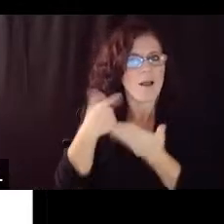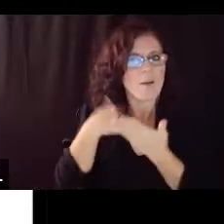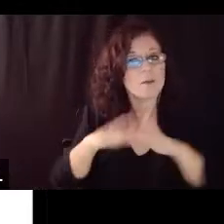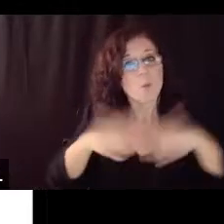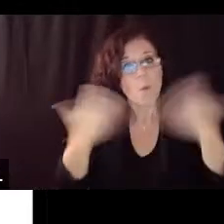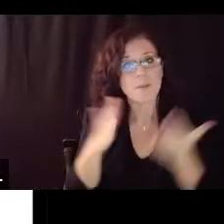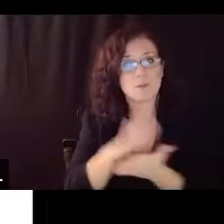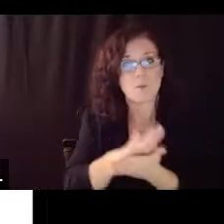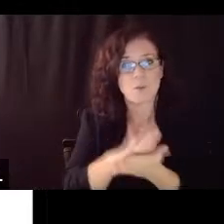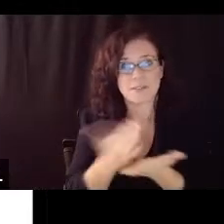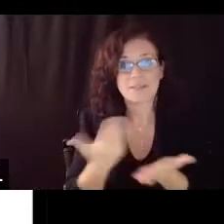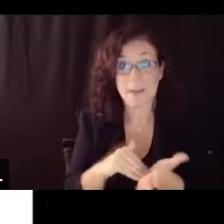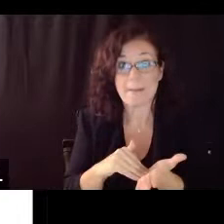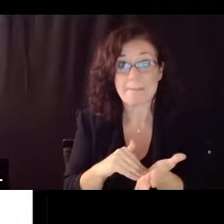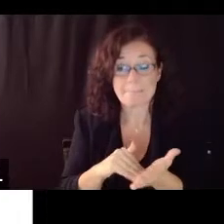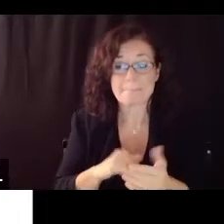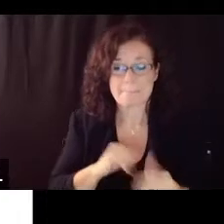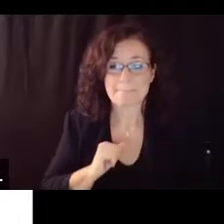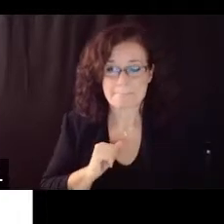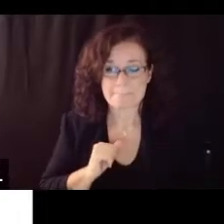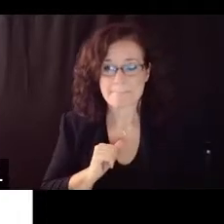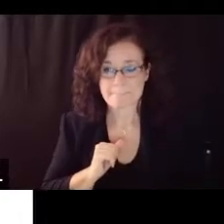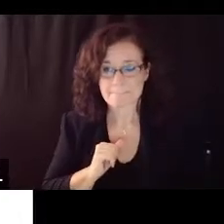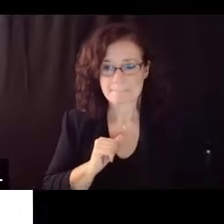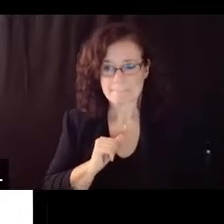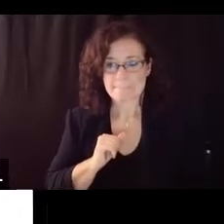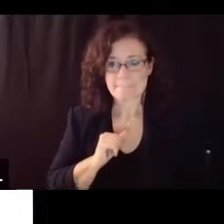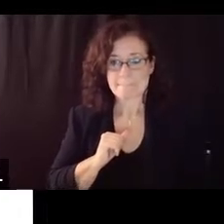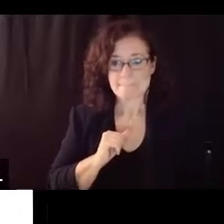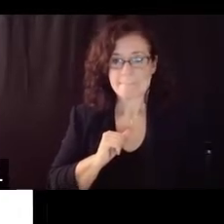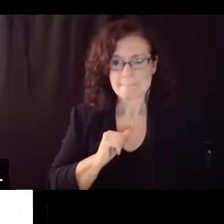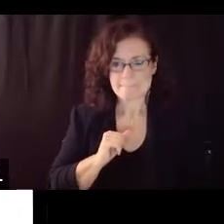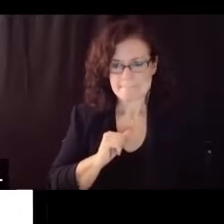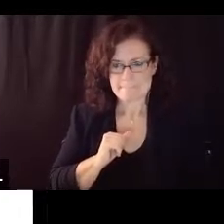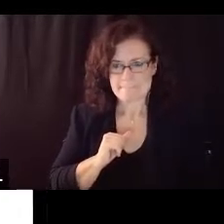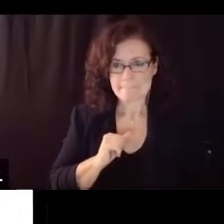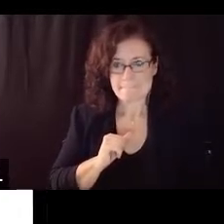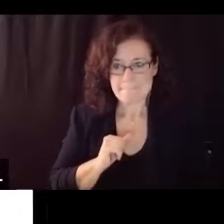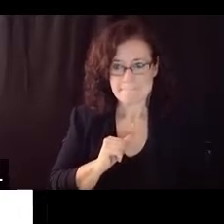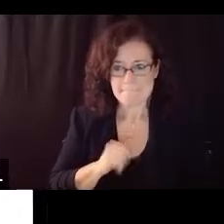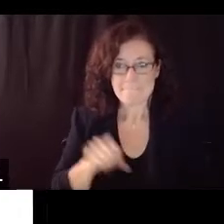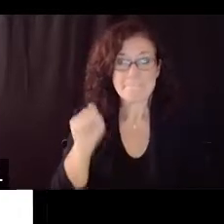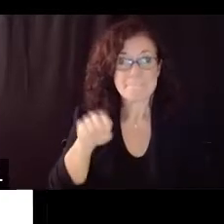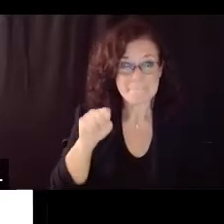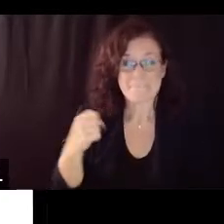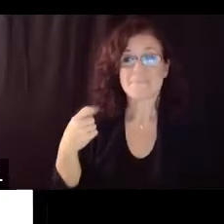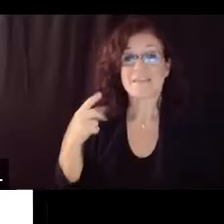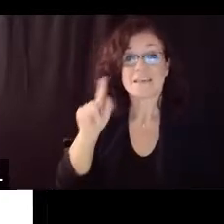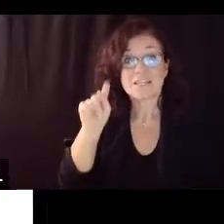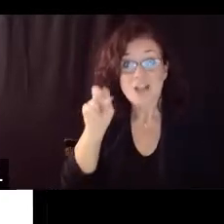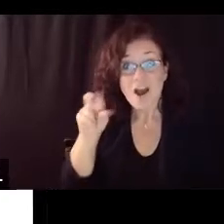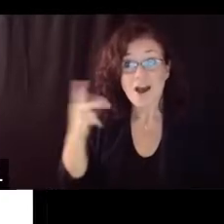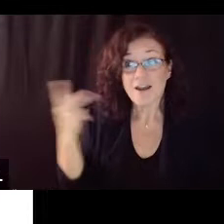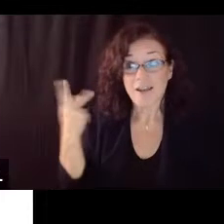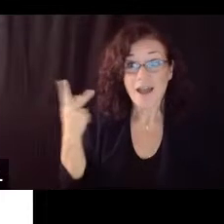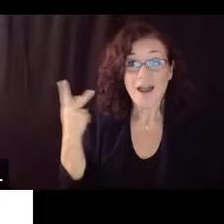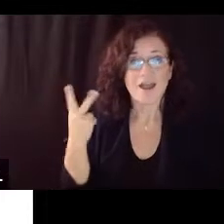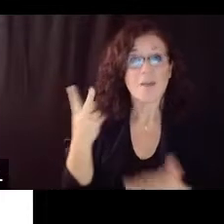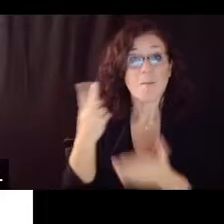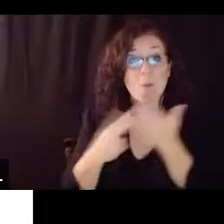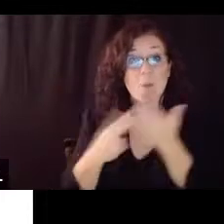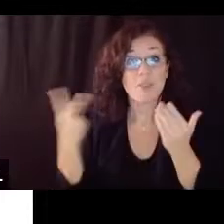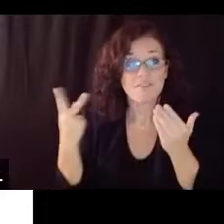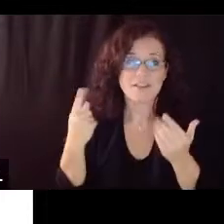thanks um as uh dr maldonado said uh todd and i are both parents first and professors of chemical